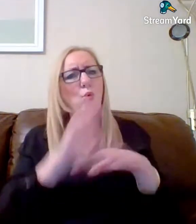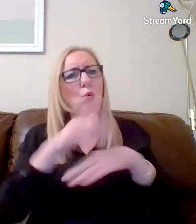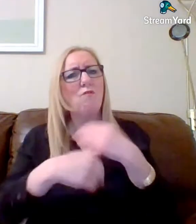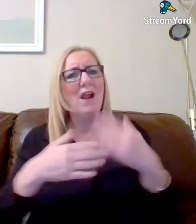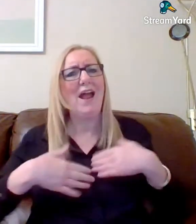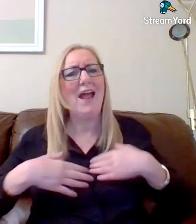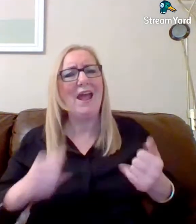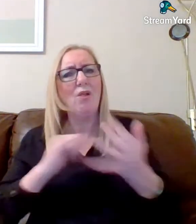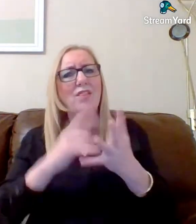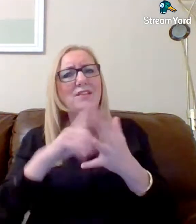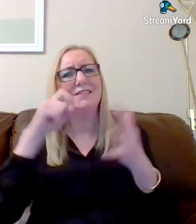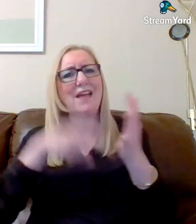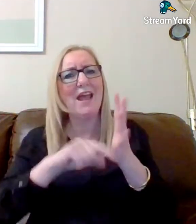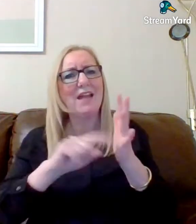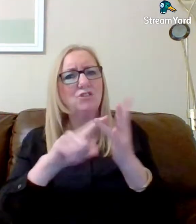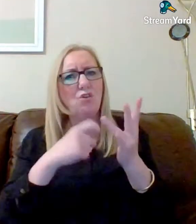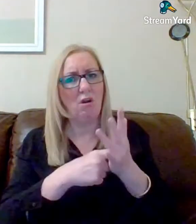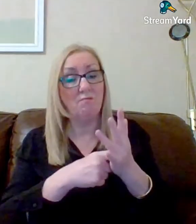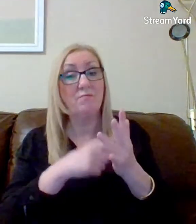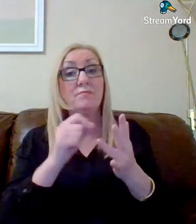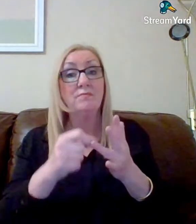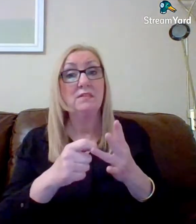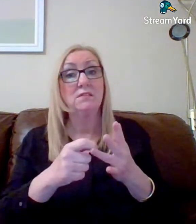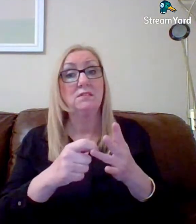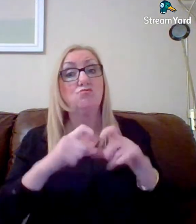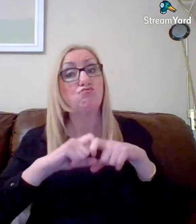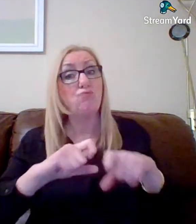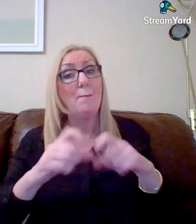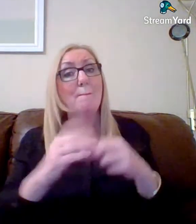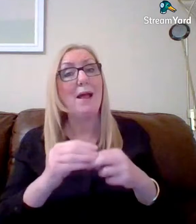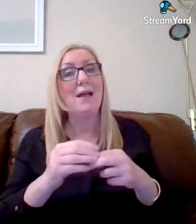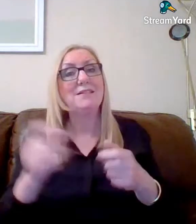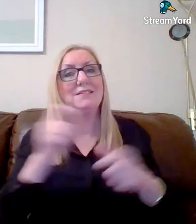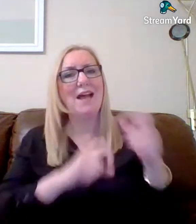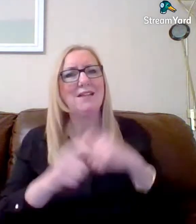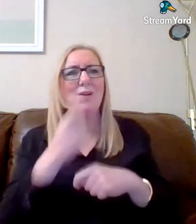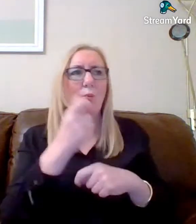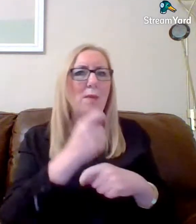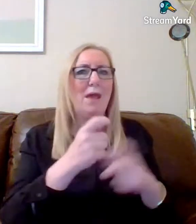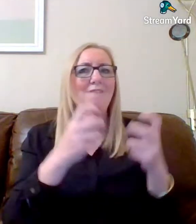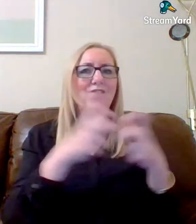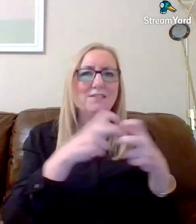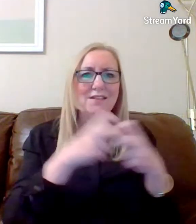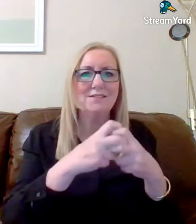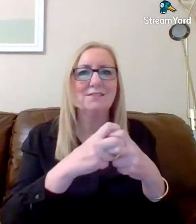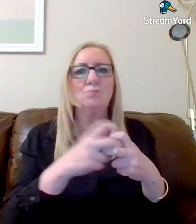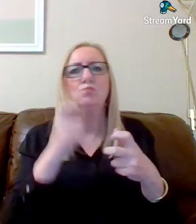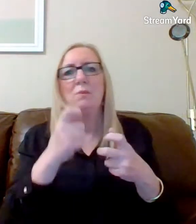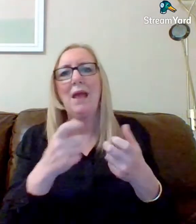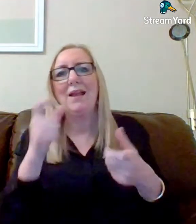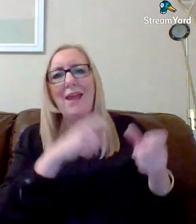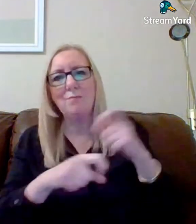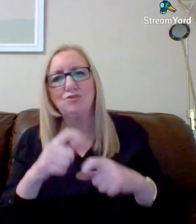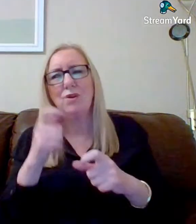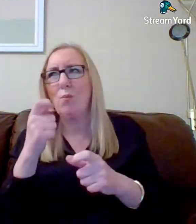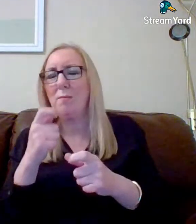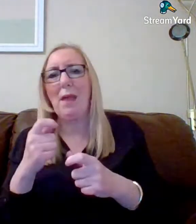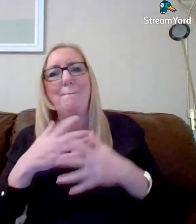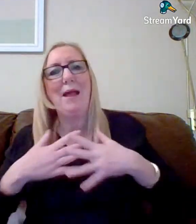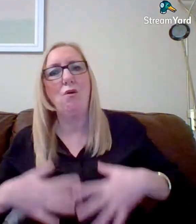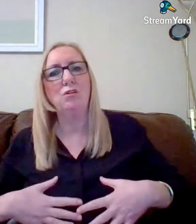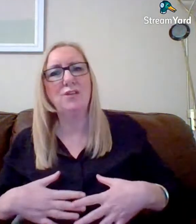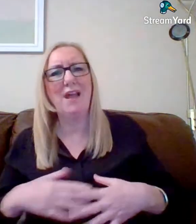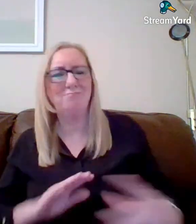Sector is a course that's run by the sciences. It's a little bit chemistry, a little bit physics, a little bit biology. And it's really targeted towards kids who